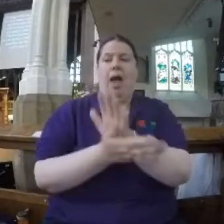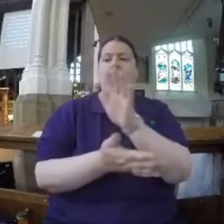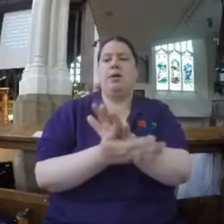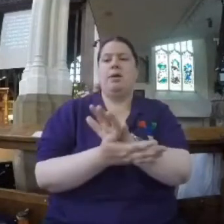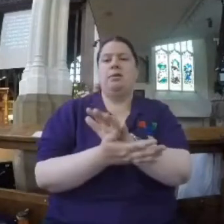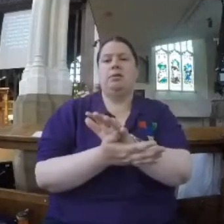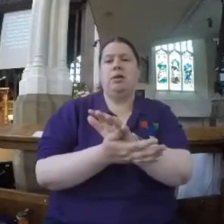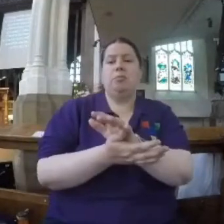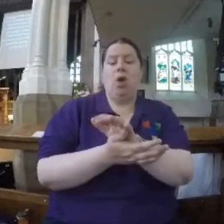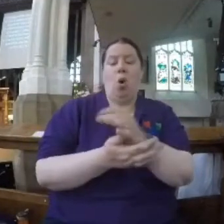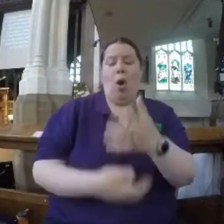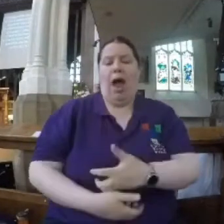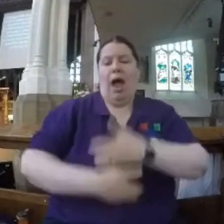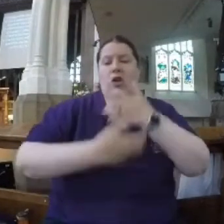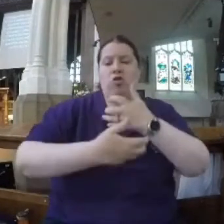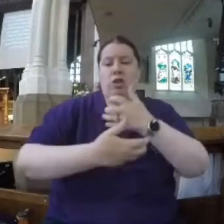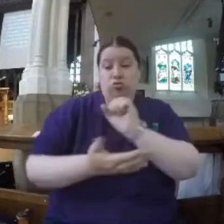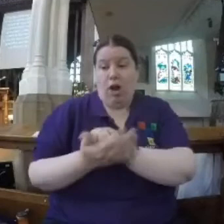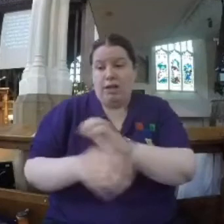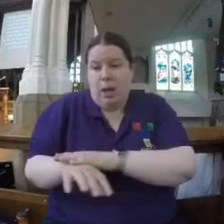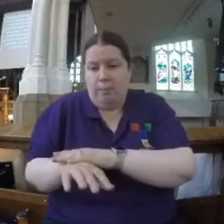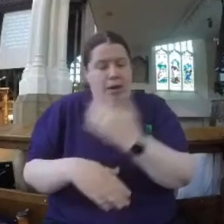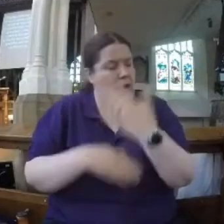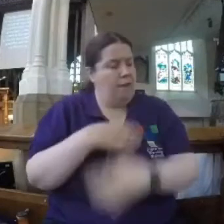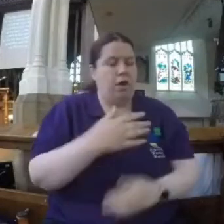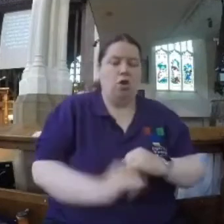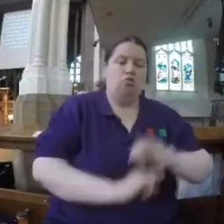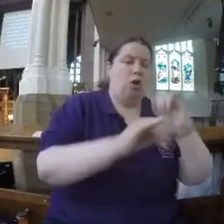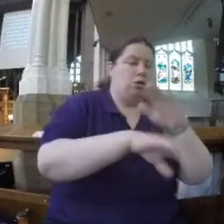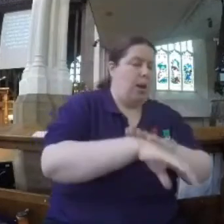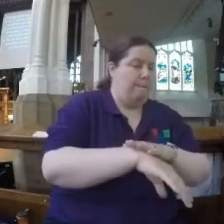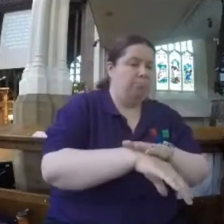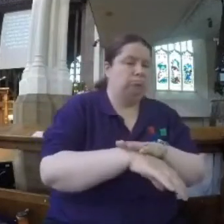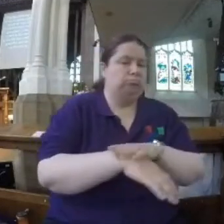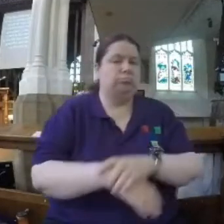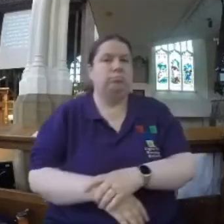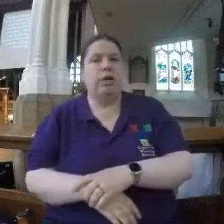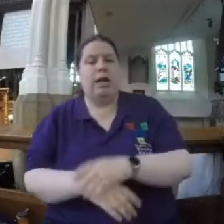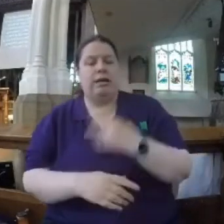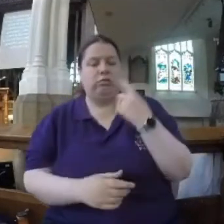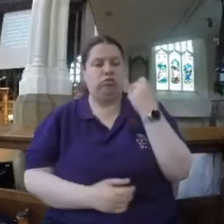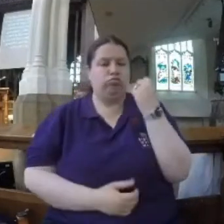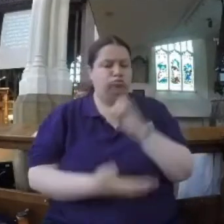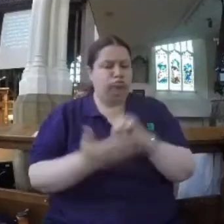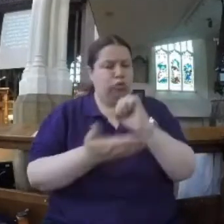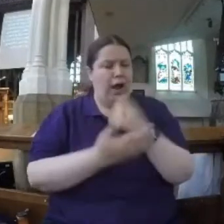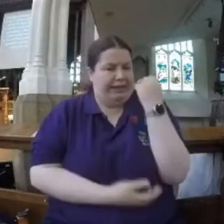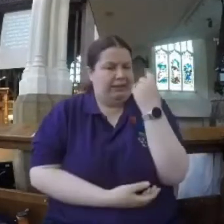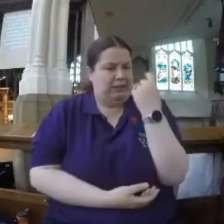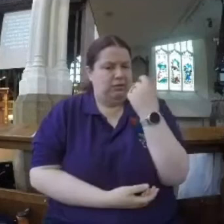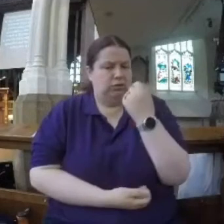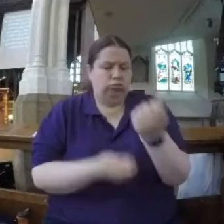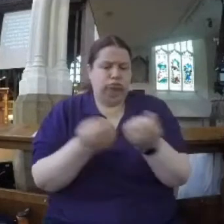angry at the right time but never angry at the wrong time. Who has every instinct and impulse and passion under control